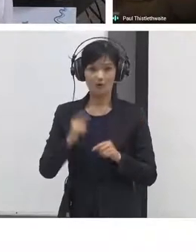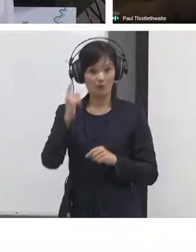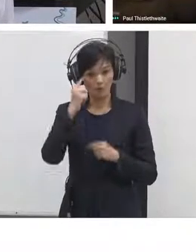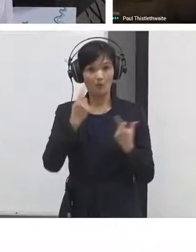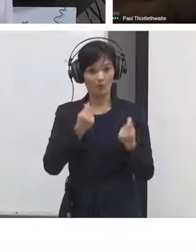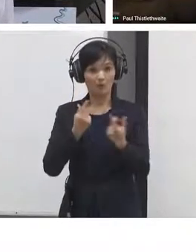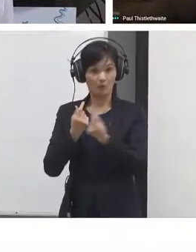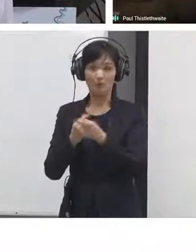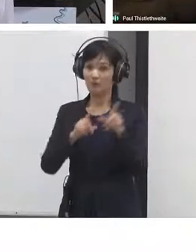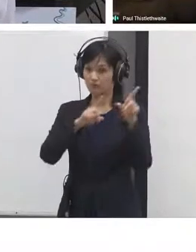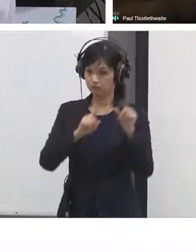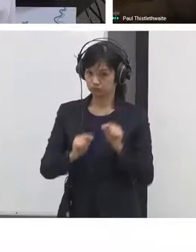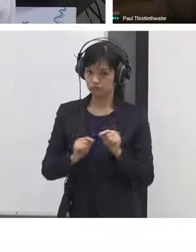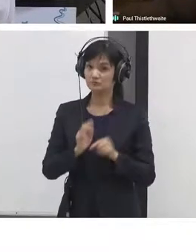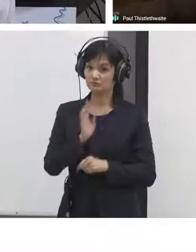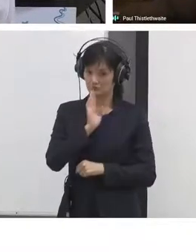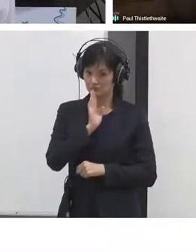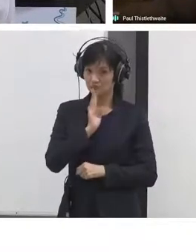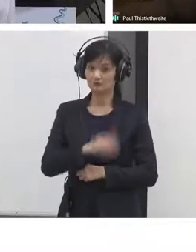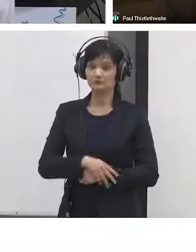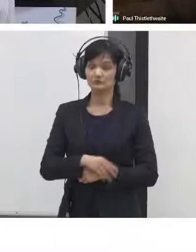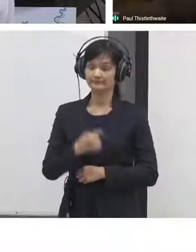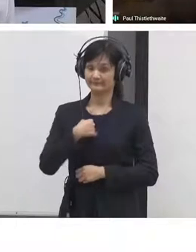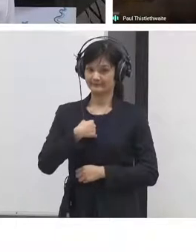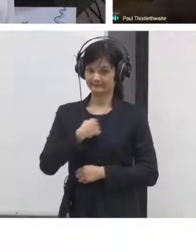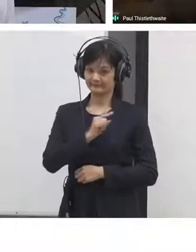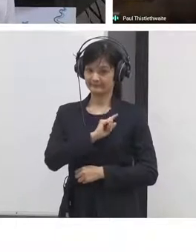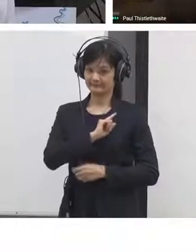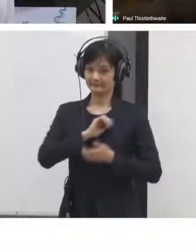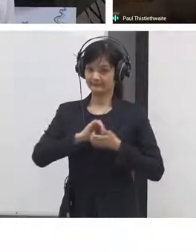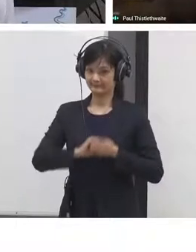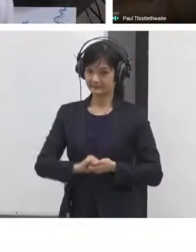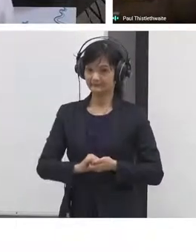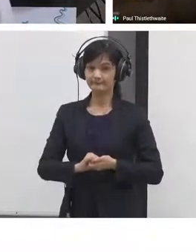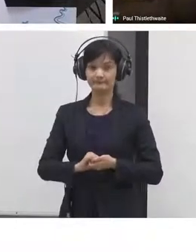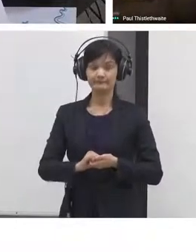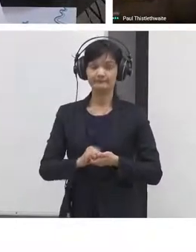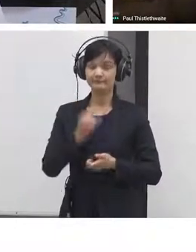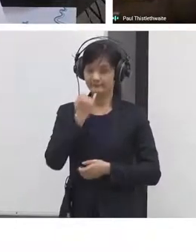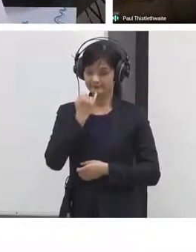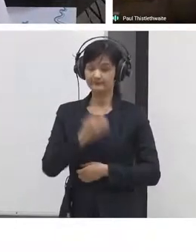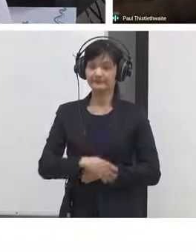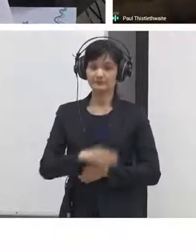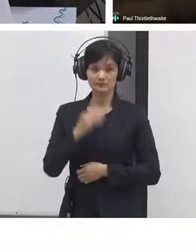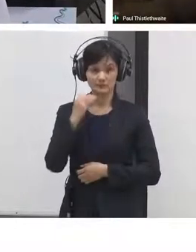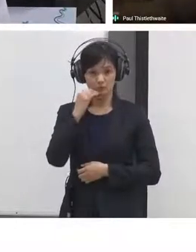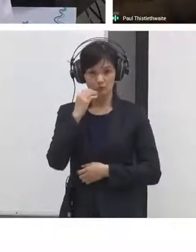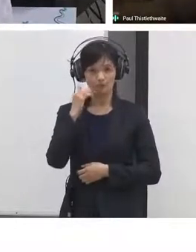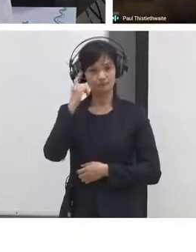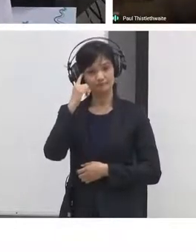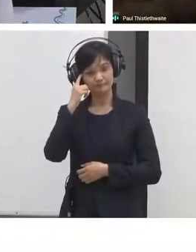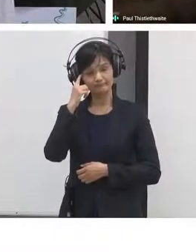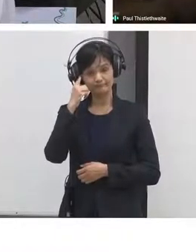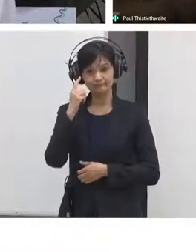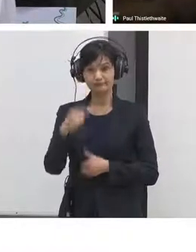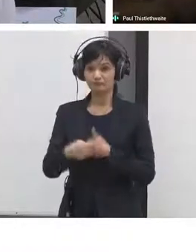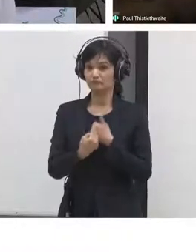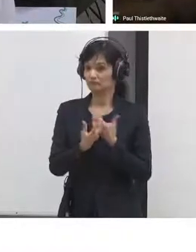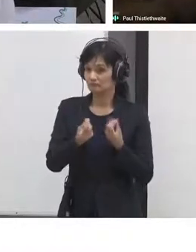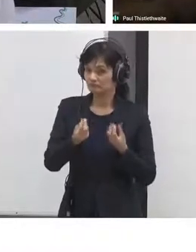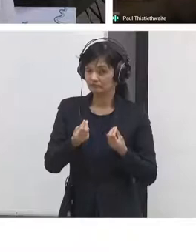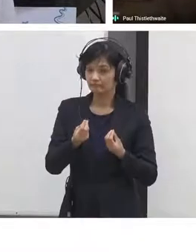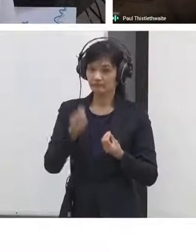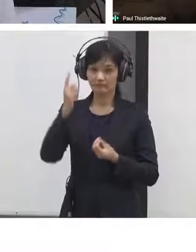of the movement but it's not without its challenges and one of the things that we've been working with